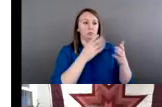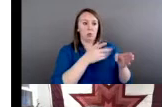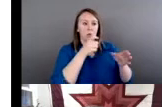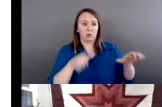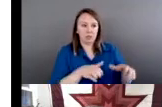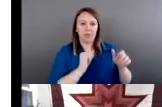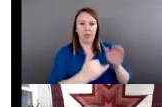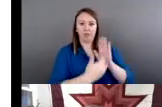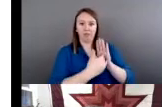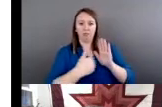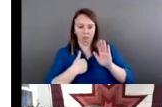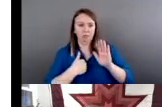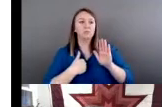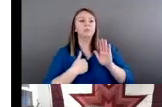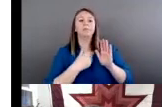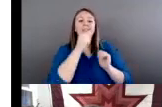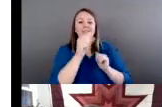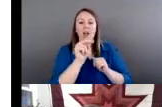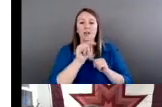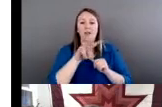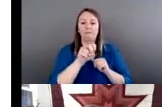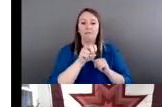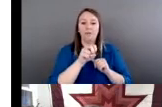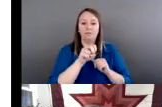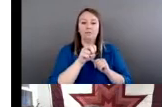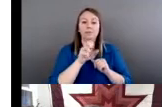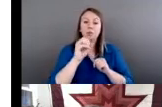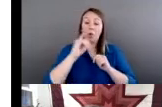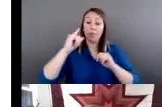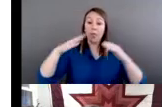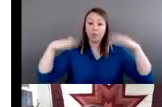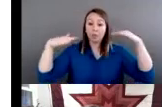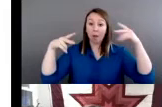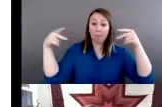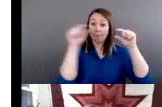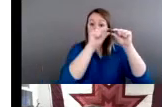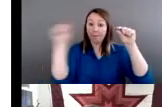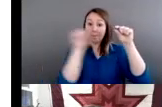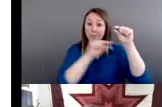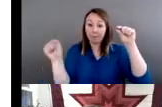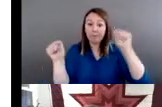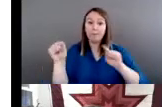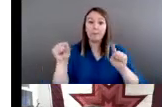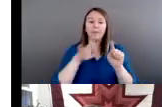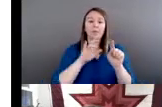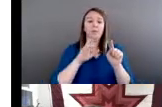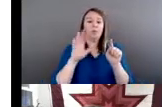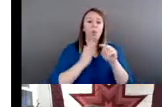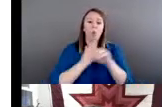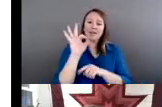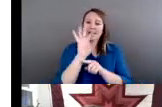chart. Over 97% of native women reported that they have had at least one